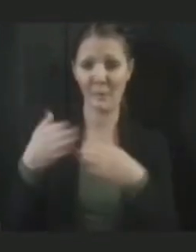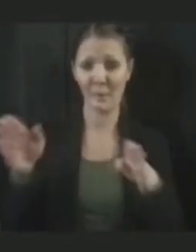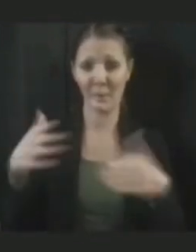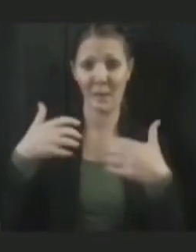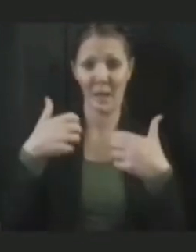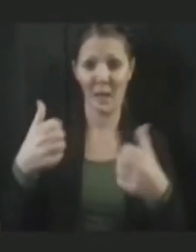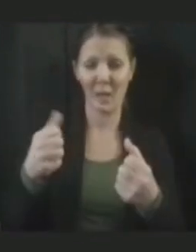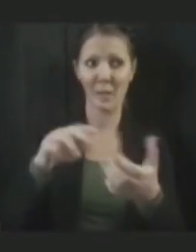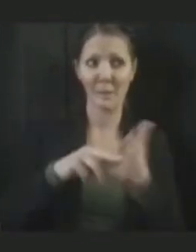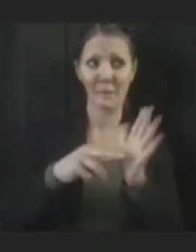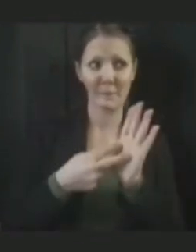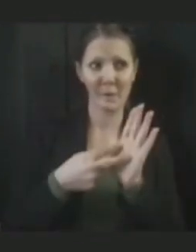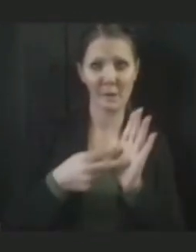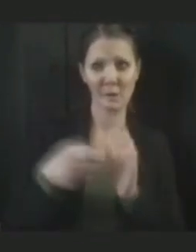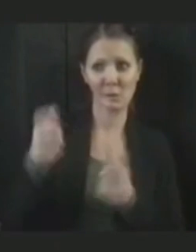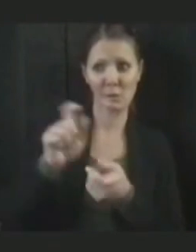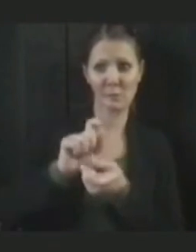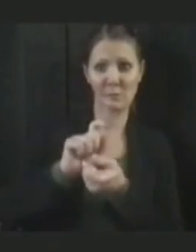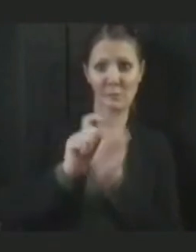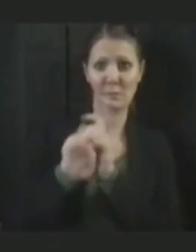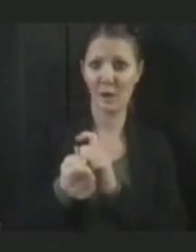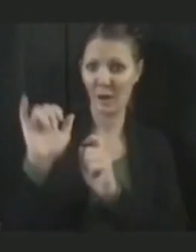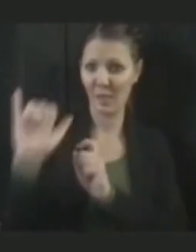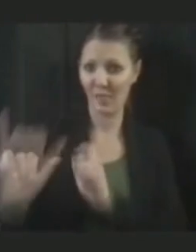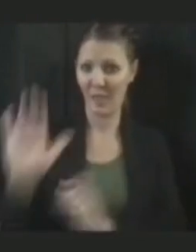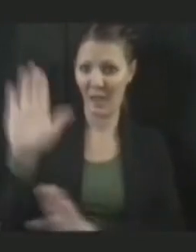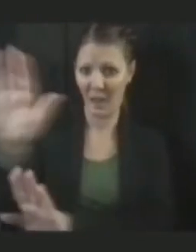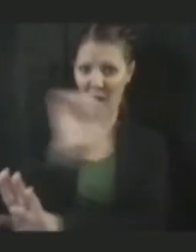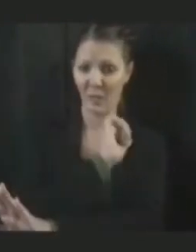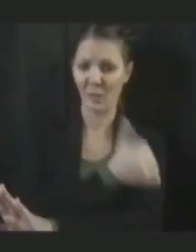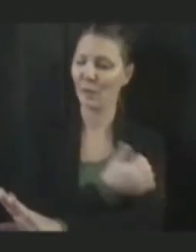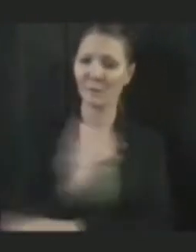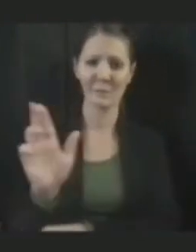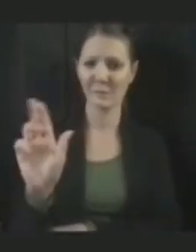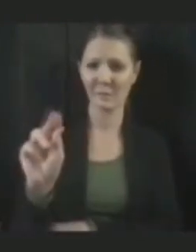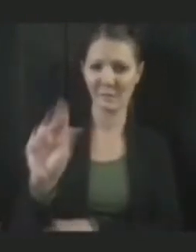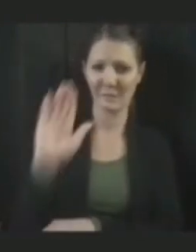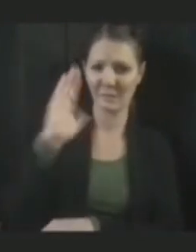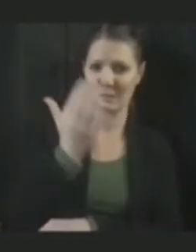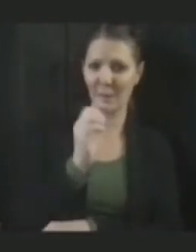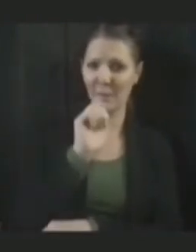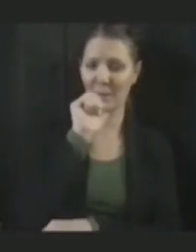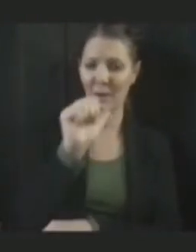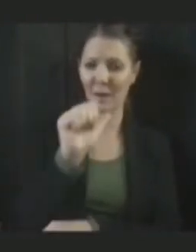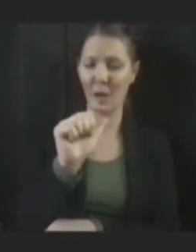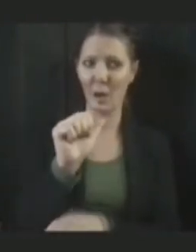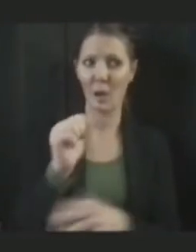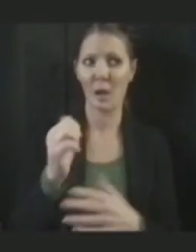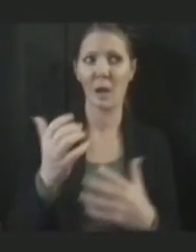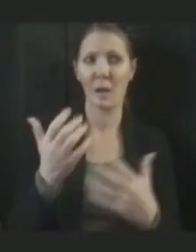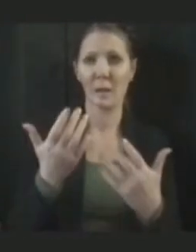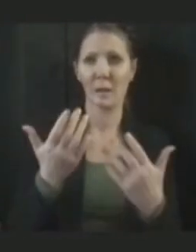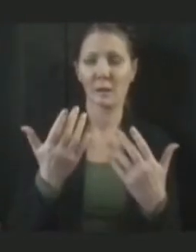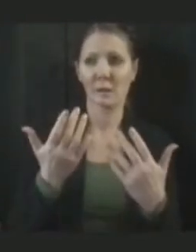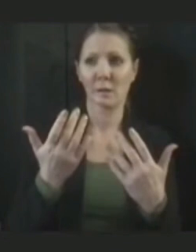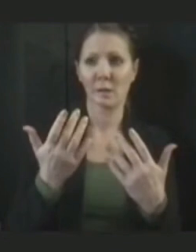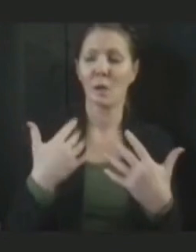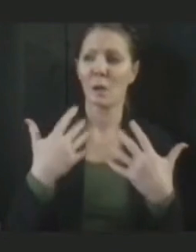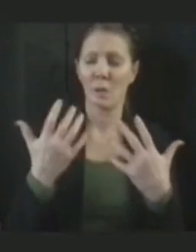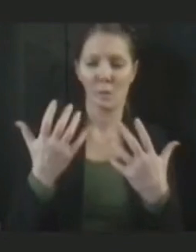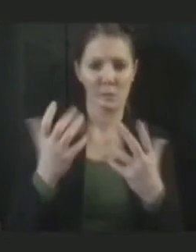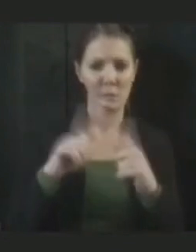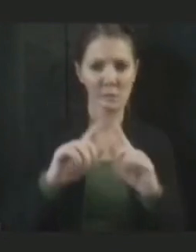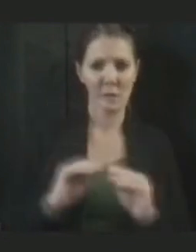undermining that clear authority. And maybe put a different way and maybe stated even more unequivocally,